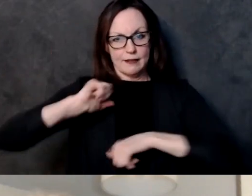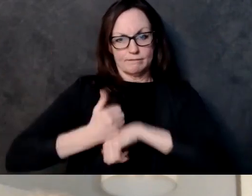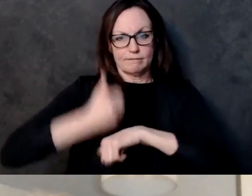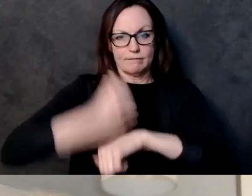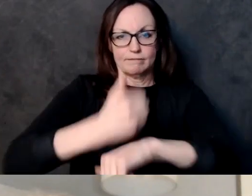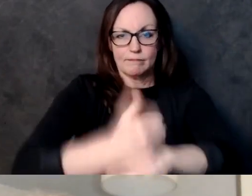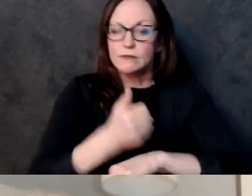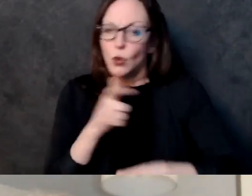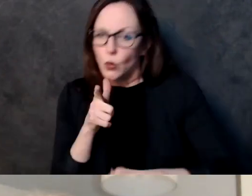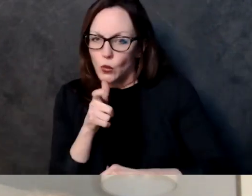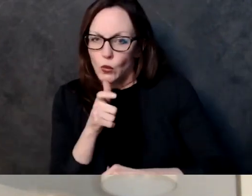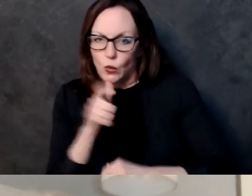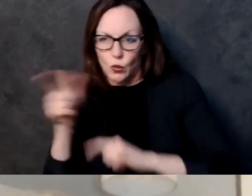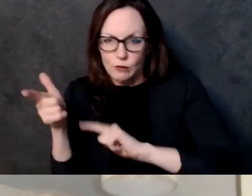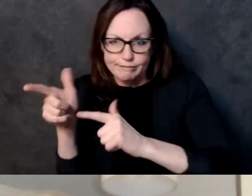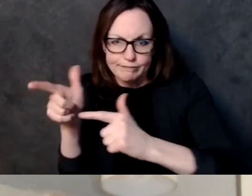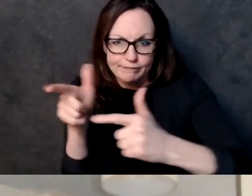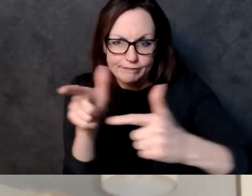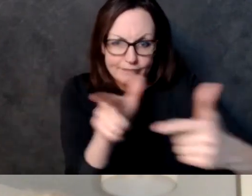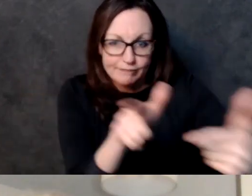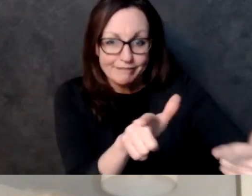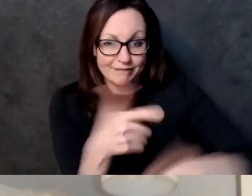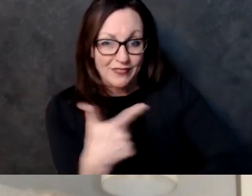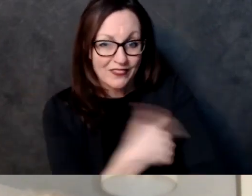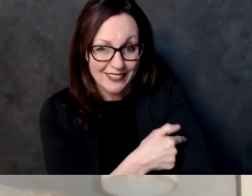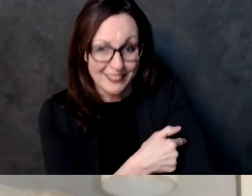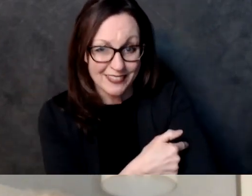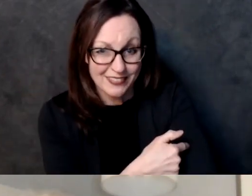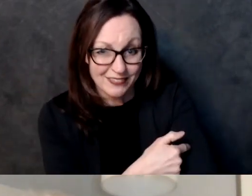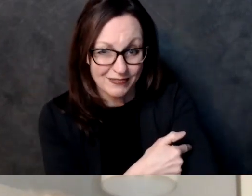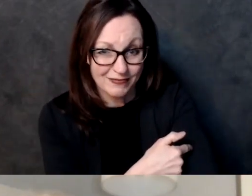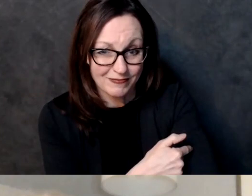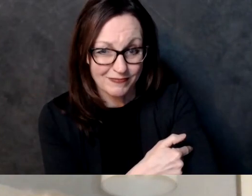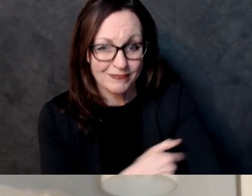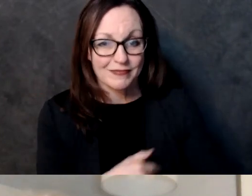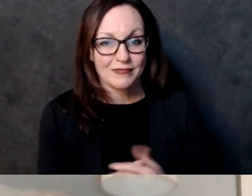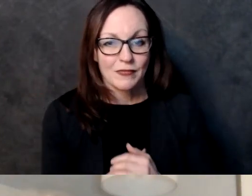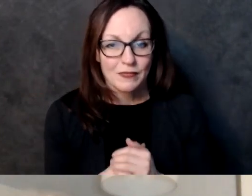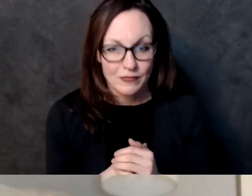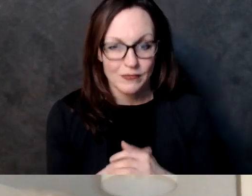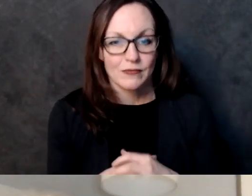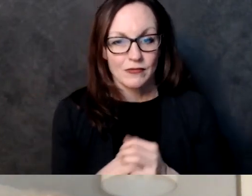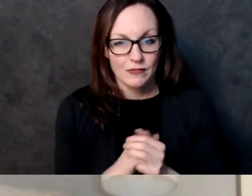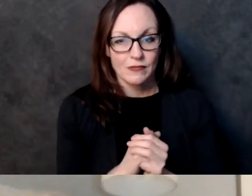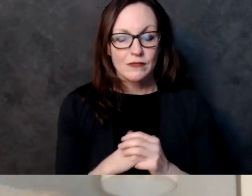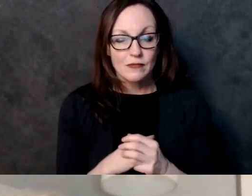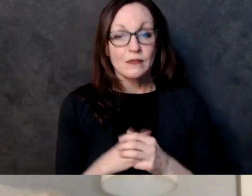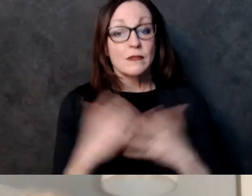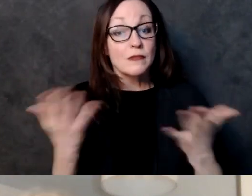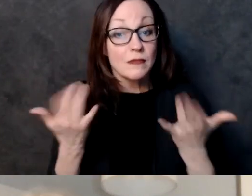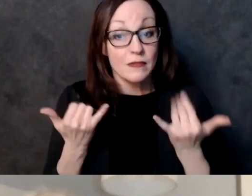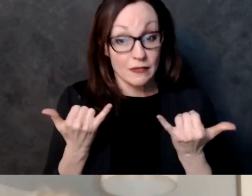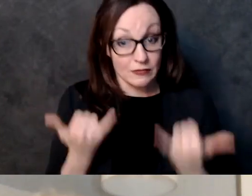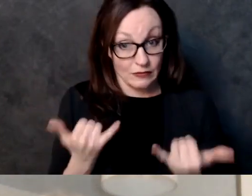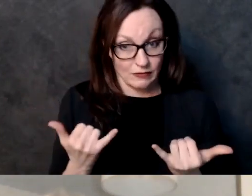has not received its full allocations of vaccines so it's been really hard to be able to budget and plan those things out um and so that's something